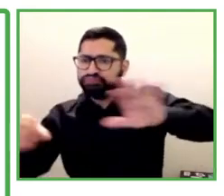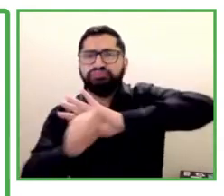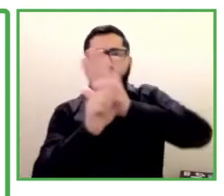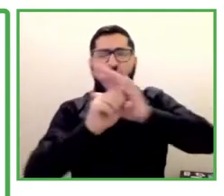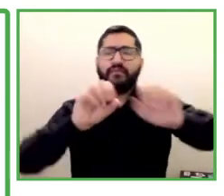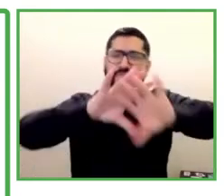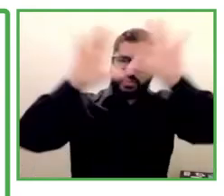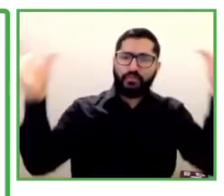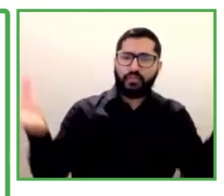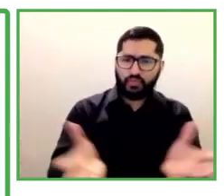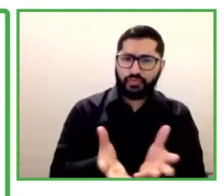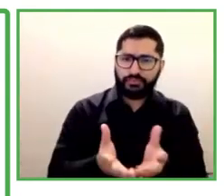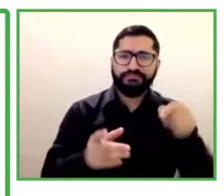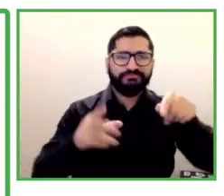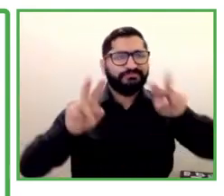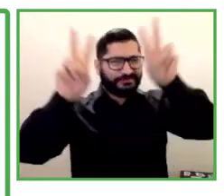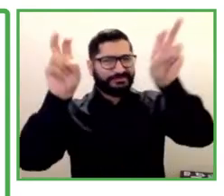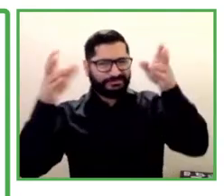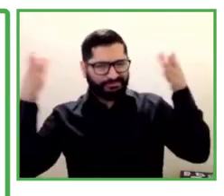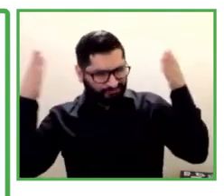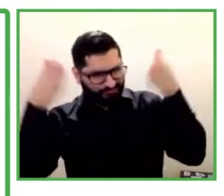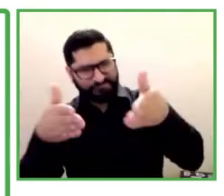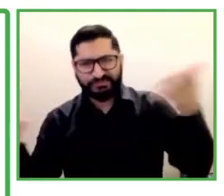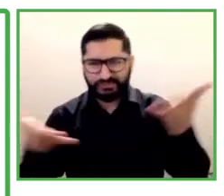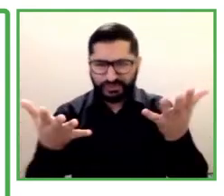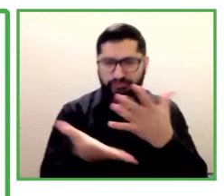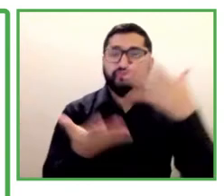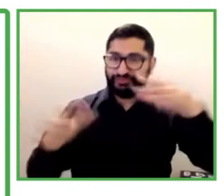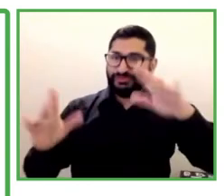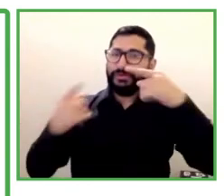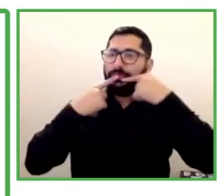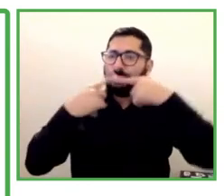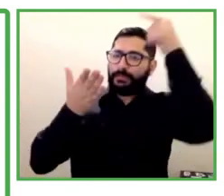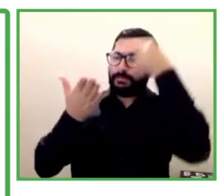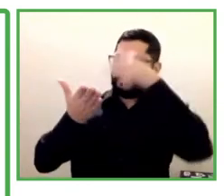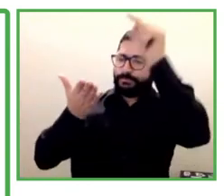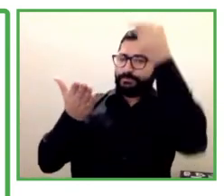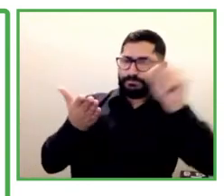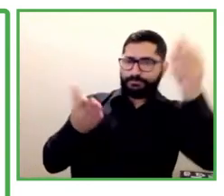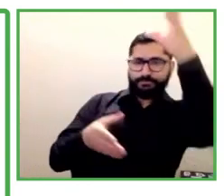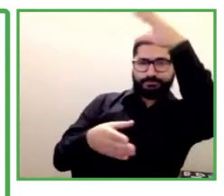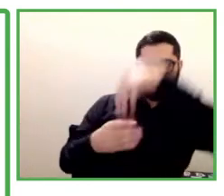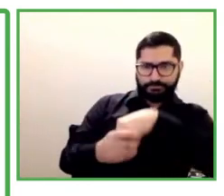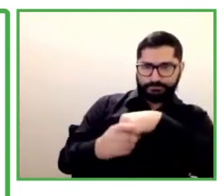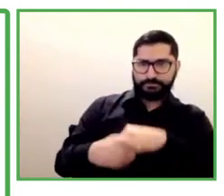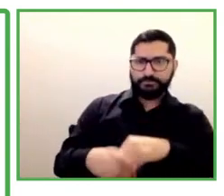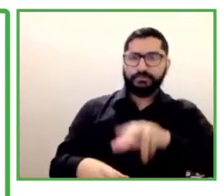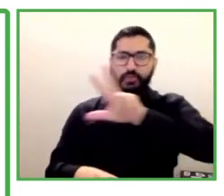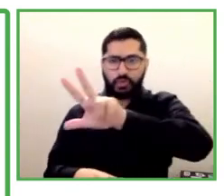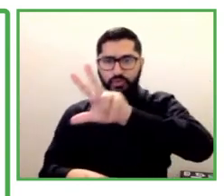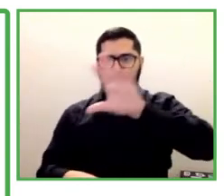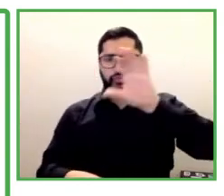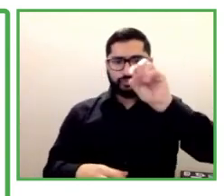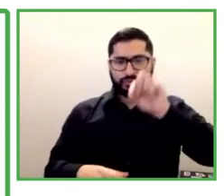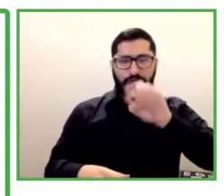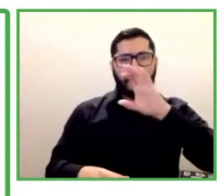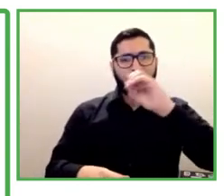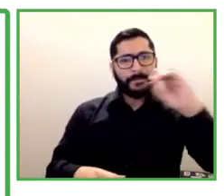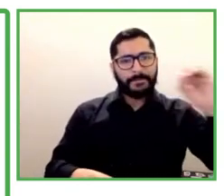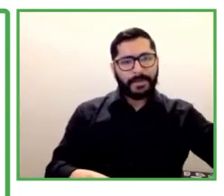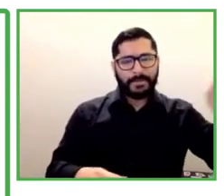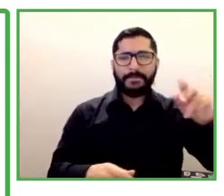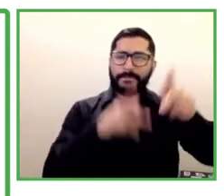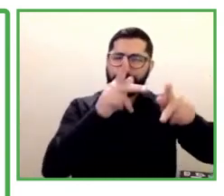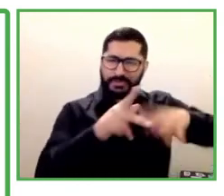individuals by realigning the program. Before COVID-19, the social return of investment of Pride